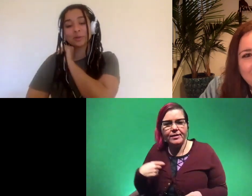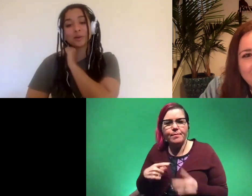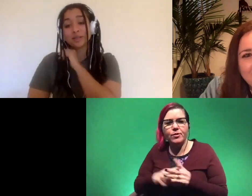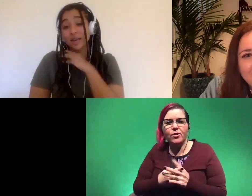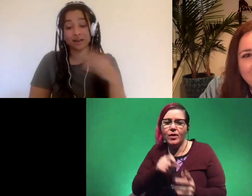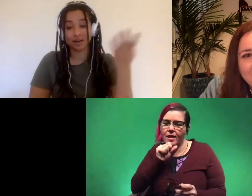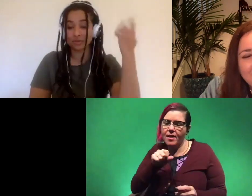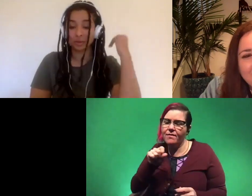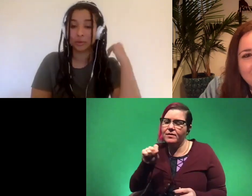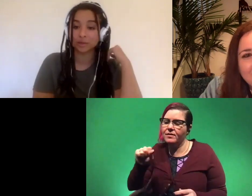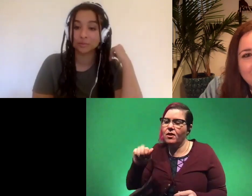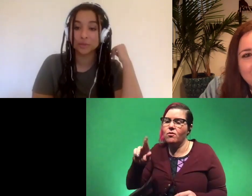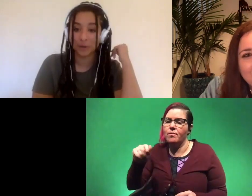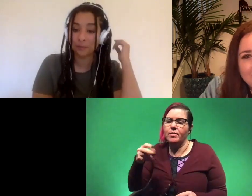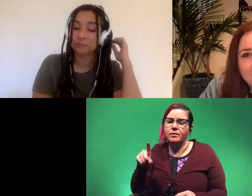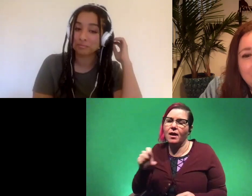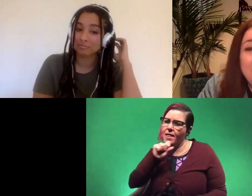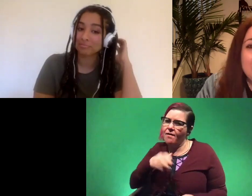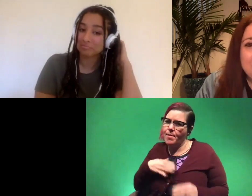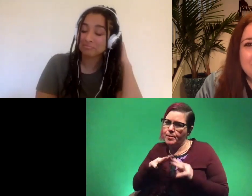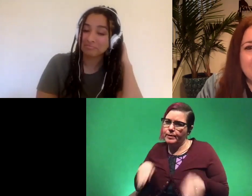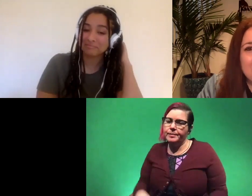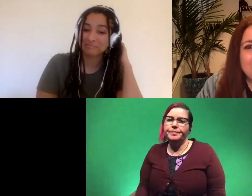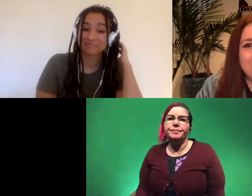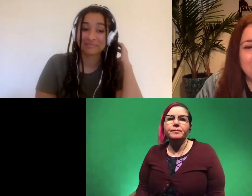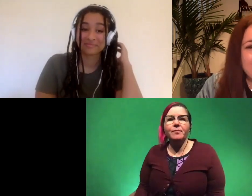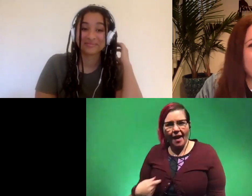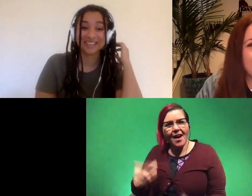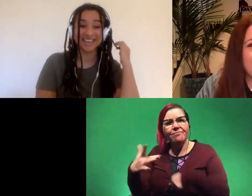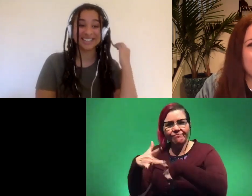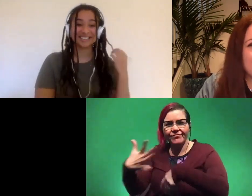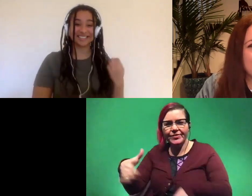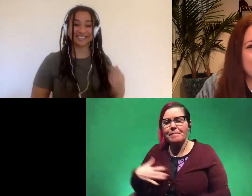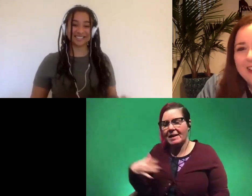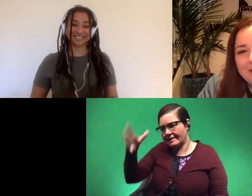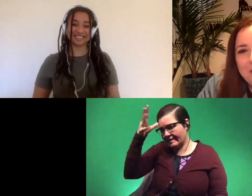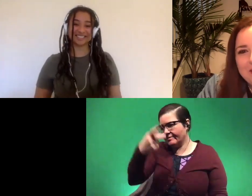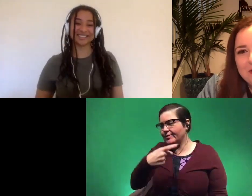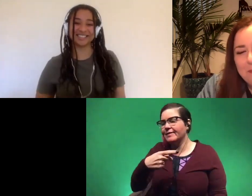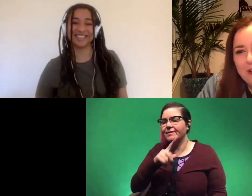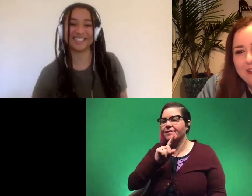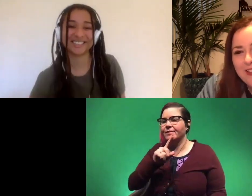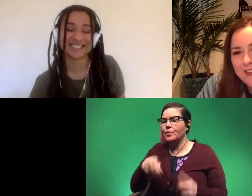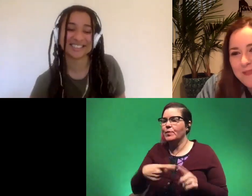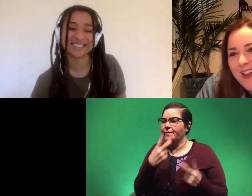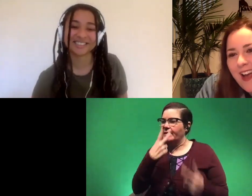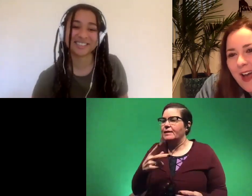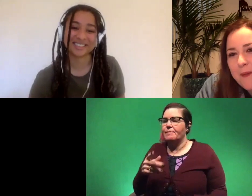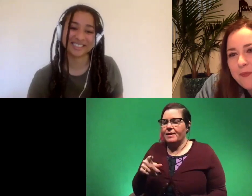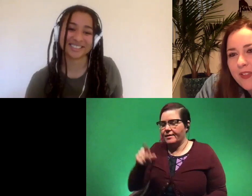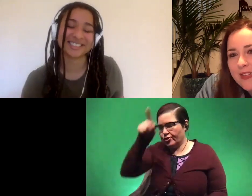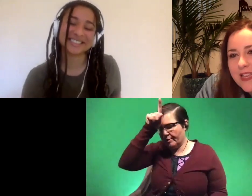like sauropods and i love my museum so that's awesome i've actually been to that museum my dad and i went when he was visiting me in berlin that's awesome